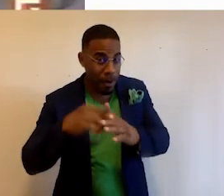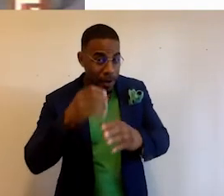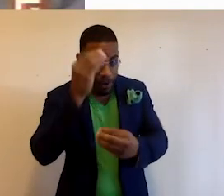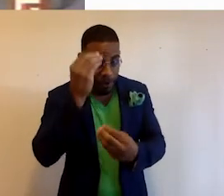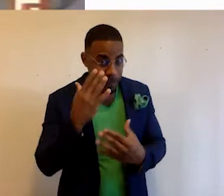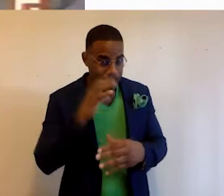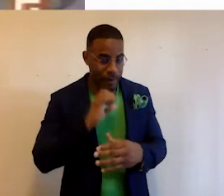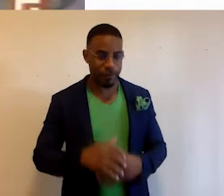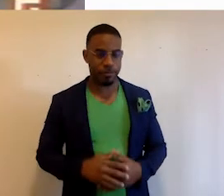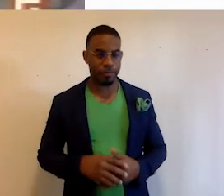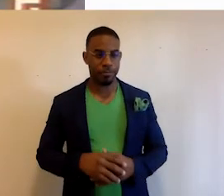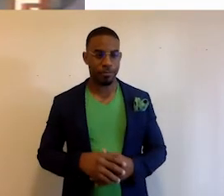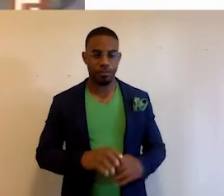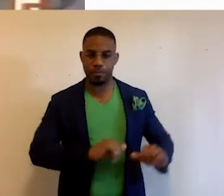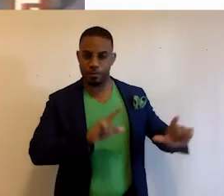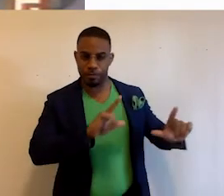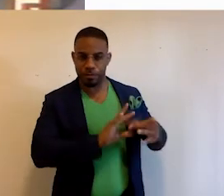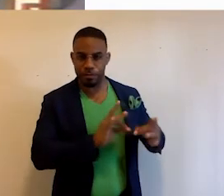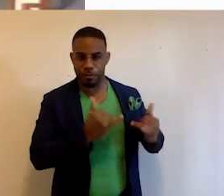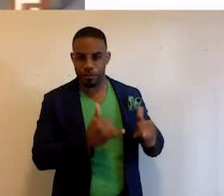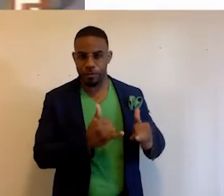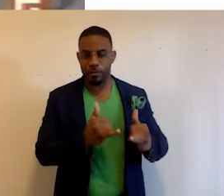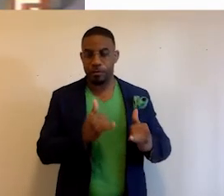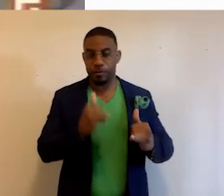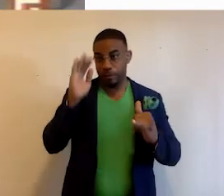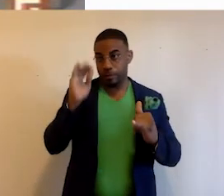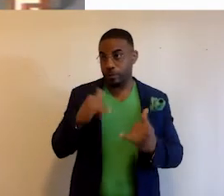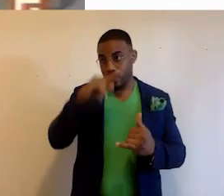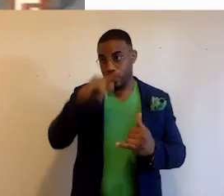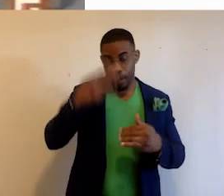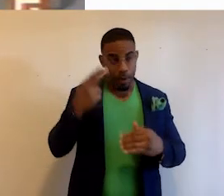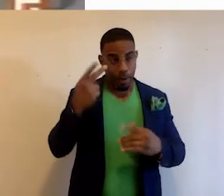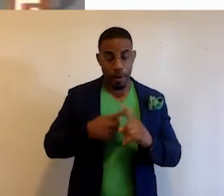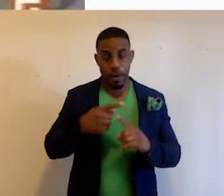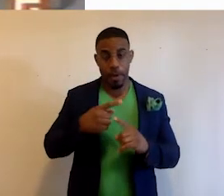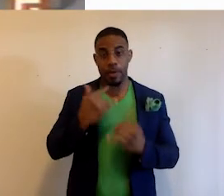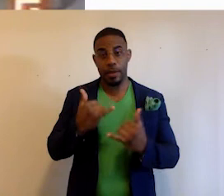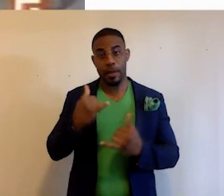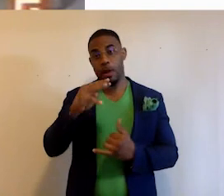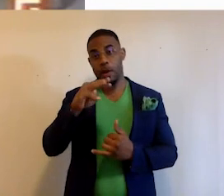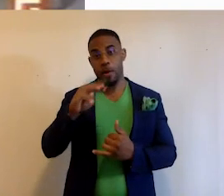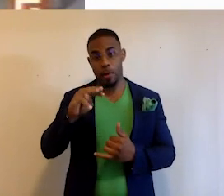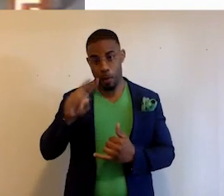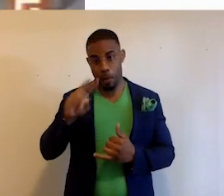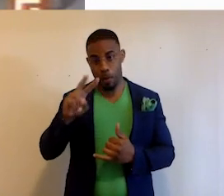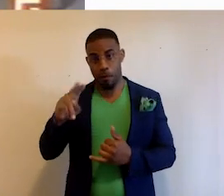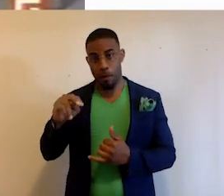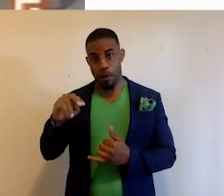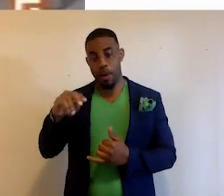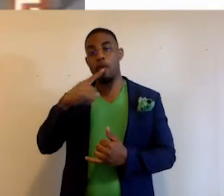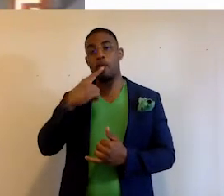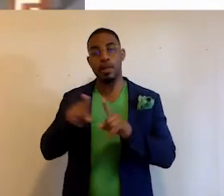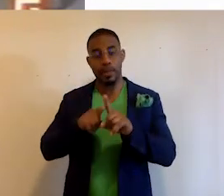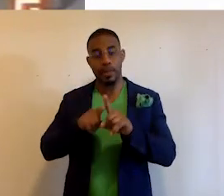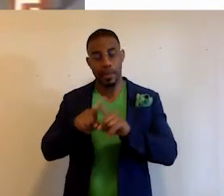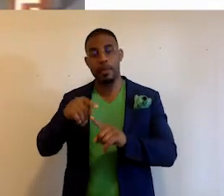February is Black History Month. And today, Red Sox all-star first baseman Mo Vaughn and the Boston Public Library unveiled